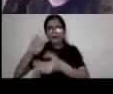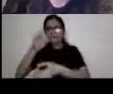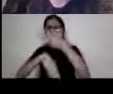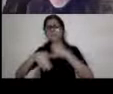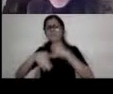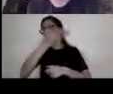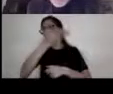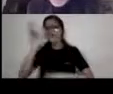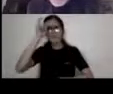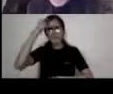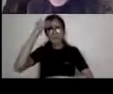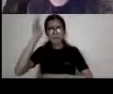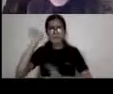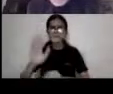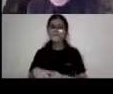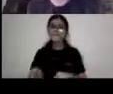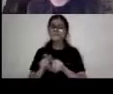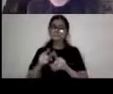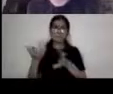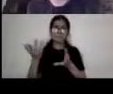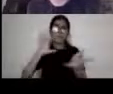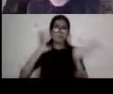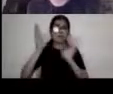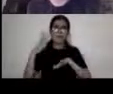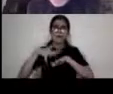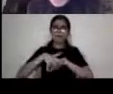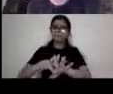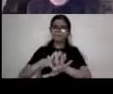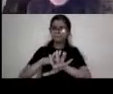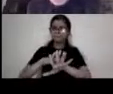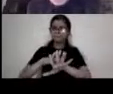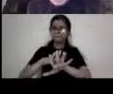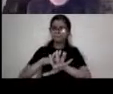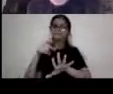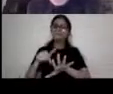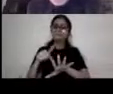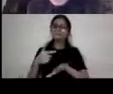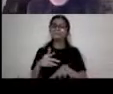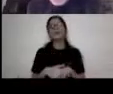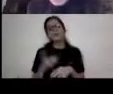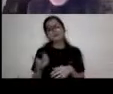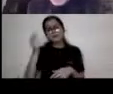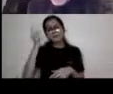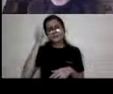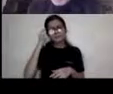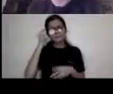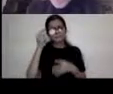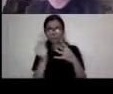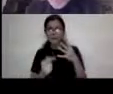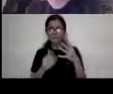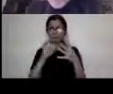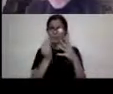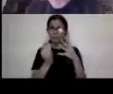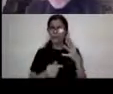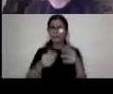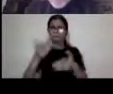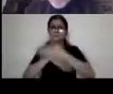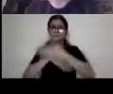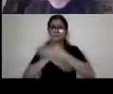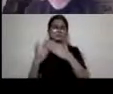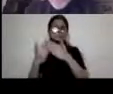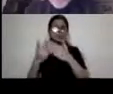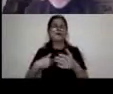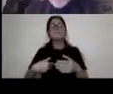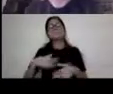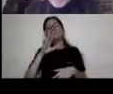as war immigration and displacement. So I think these are, this is the future of disability studies in my mind. I'm sure there's more things that I